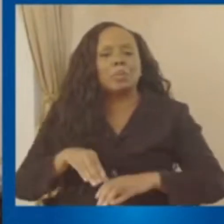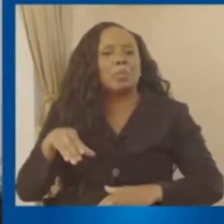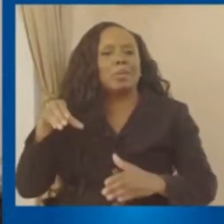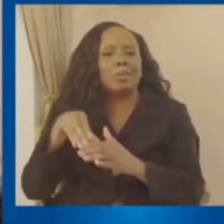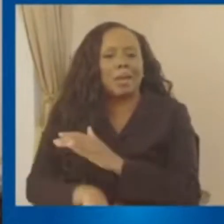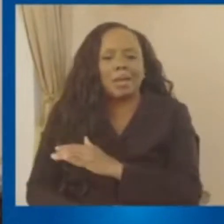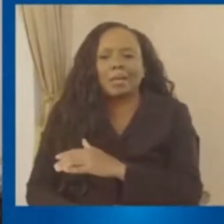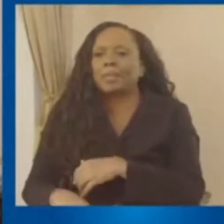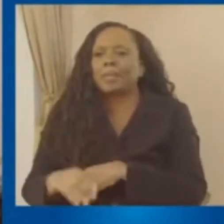that level of the justice system.